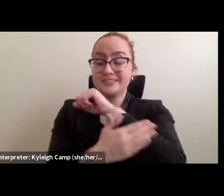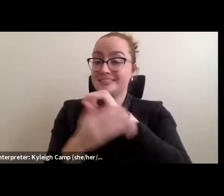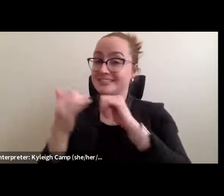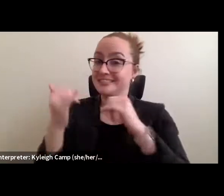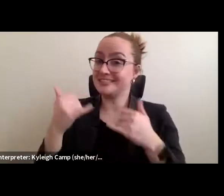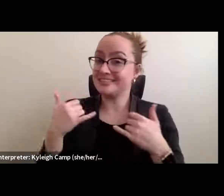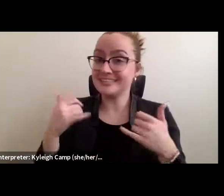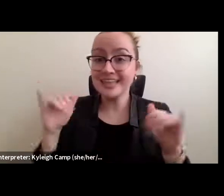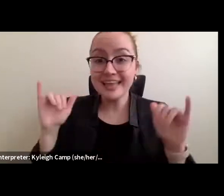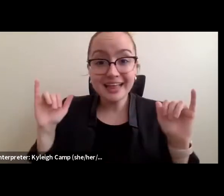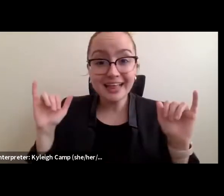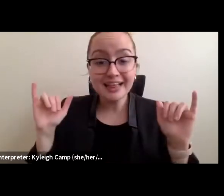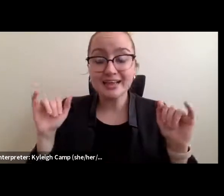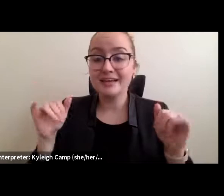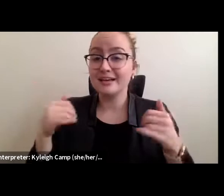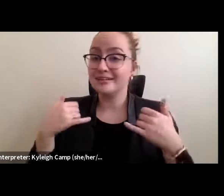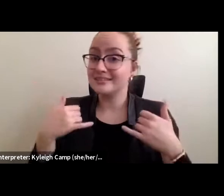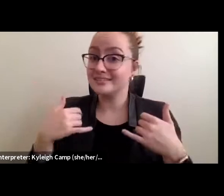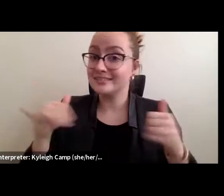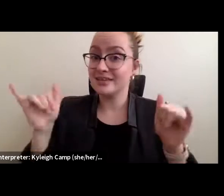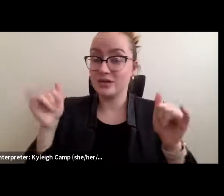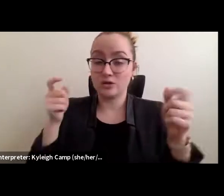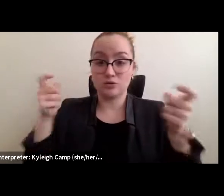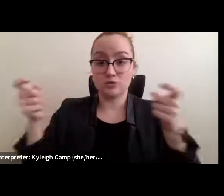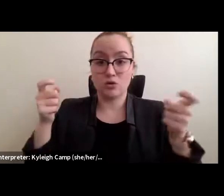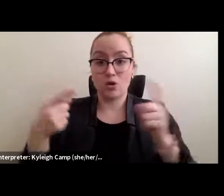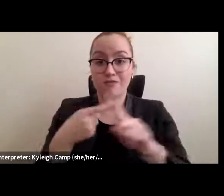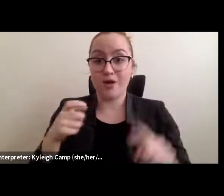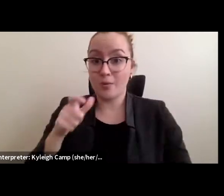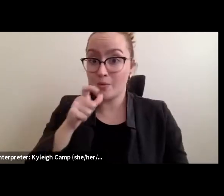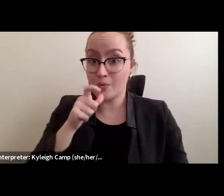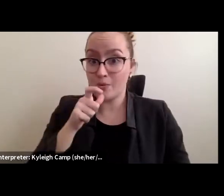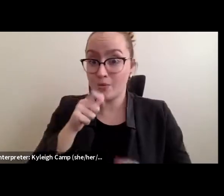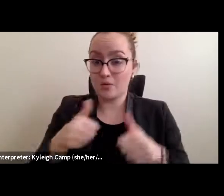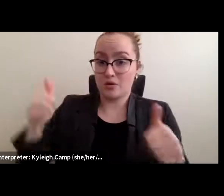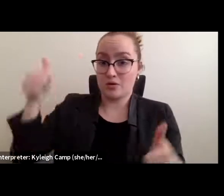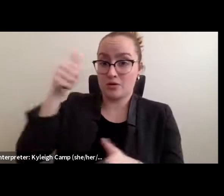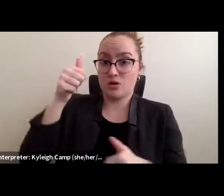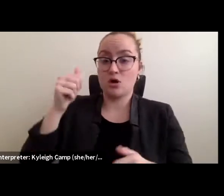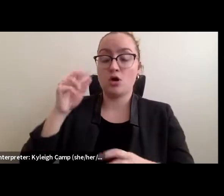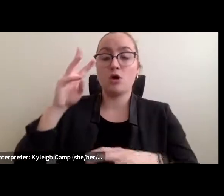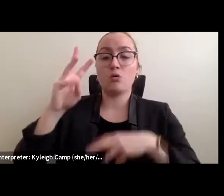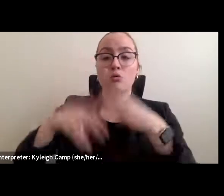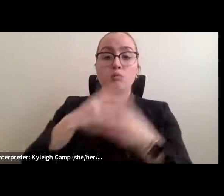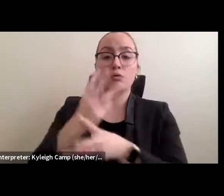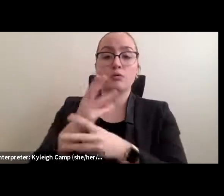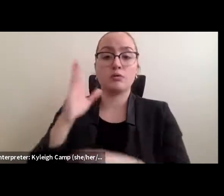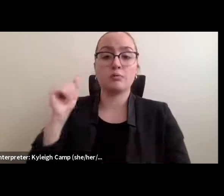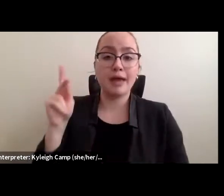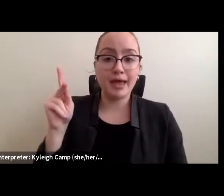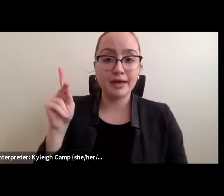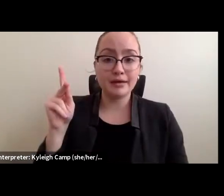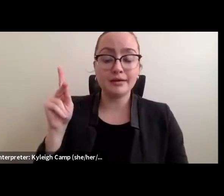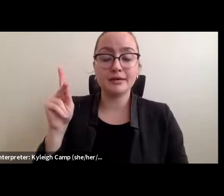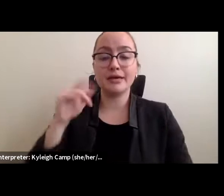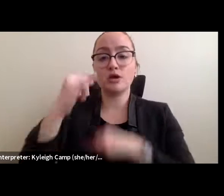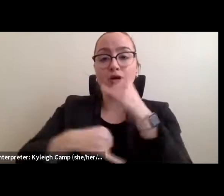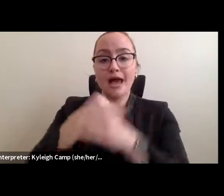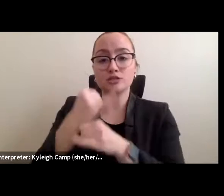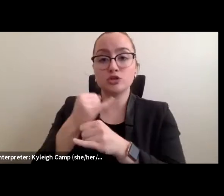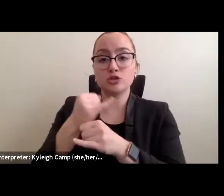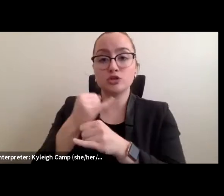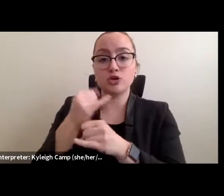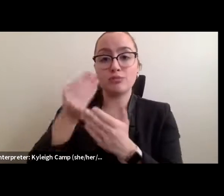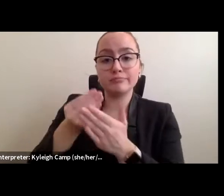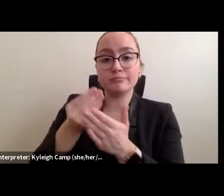basically mostly controlled by larger institutions like the World Bank, the International Monetary Fund, the